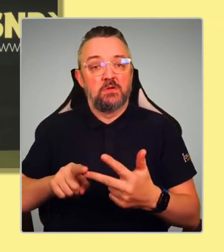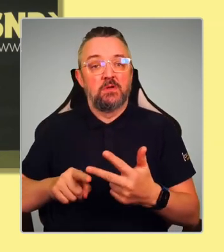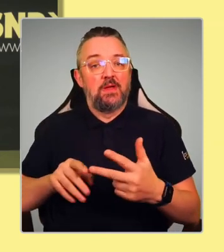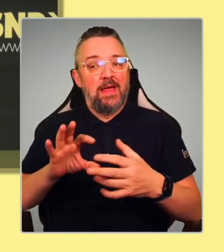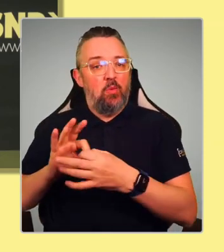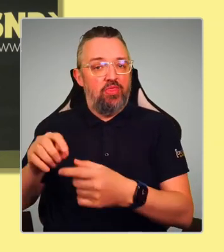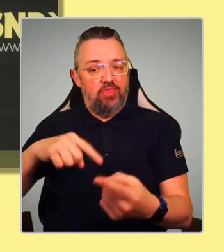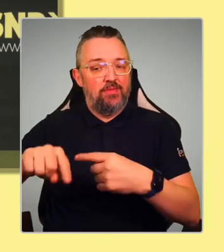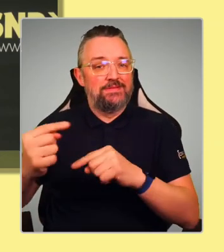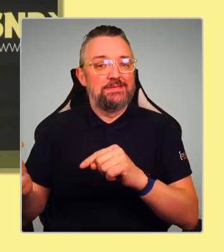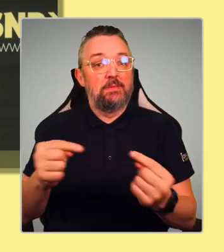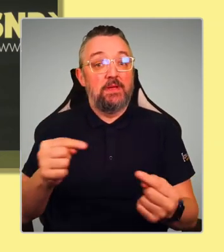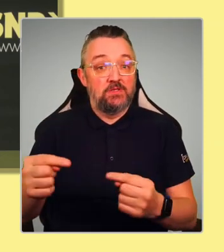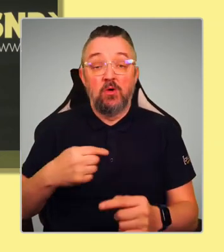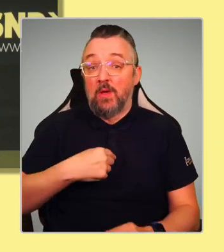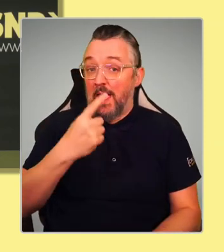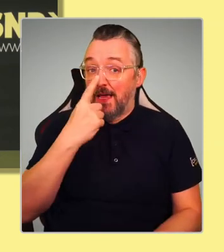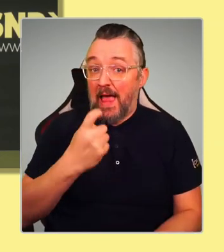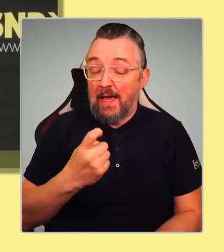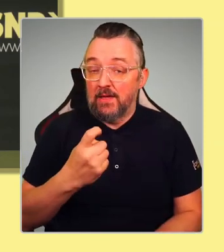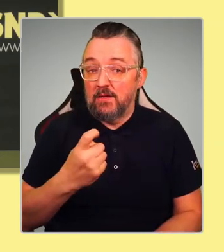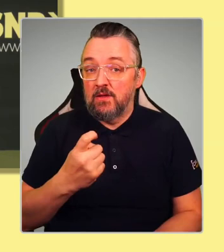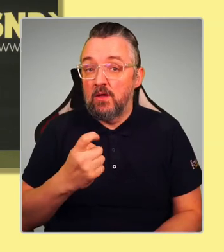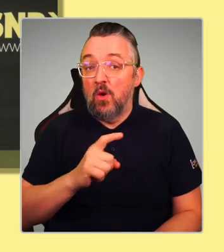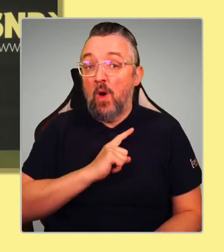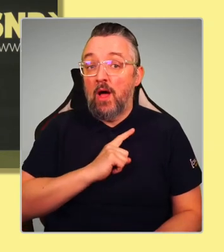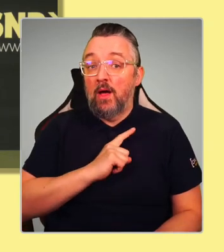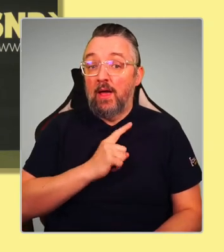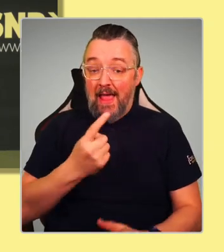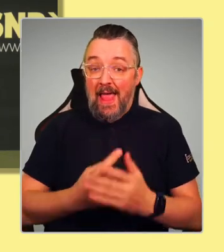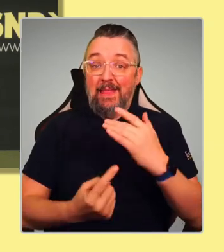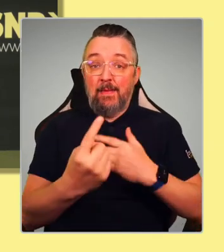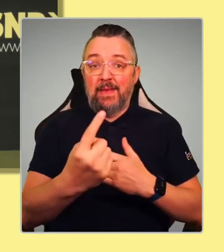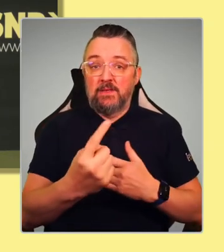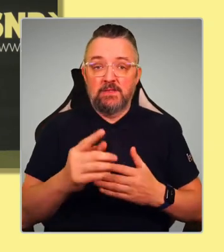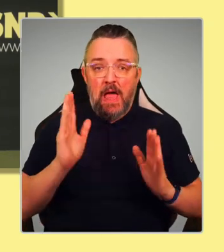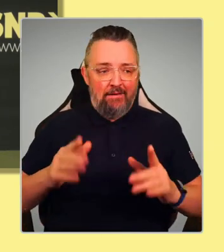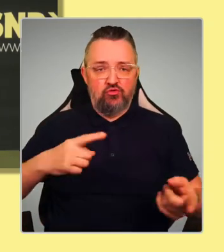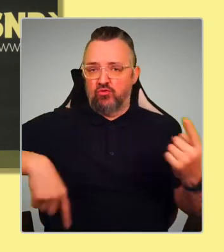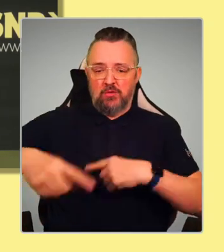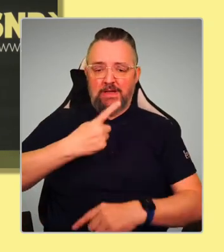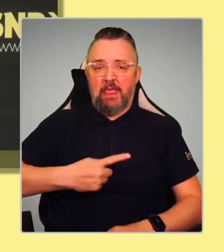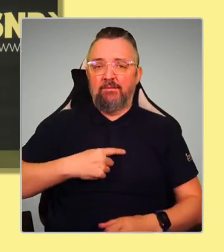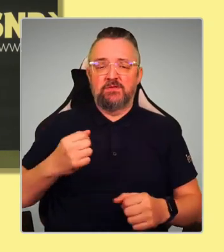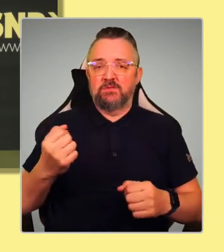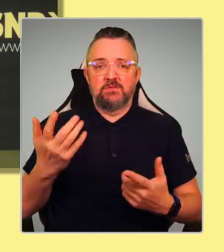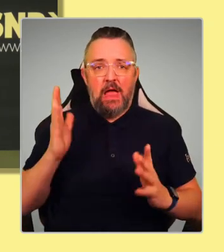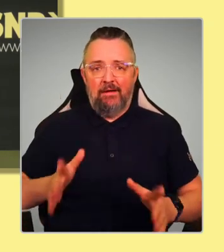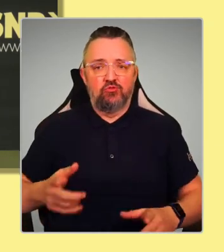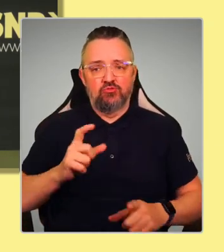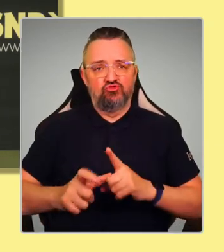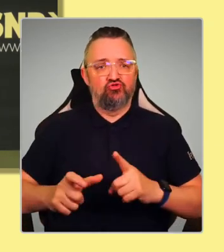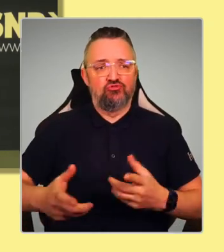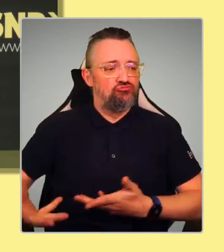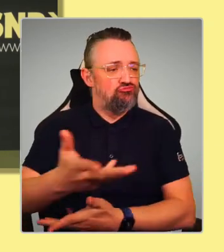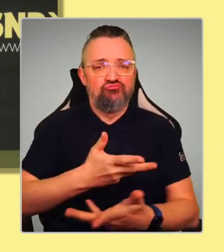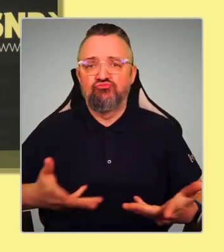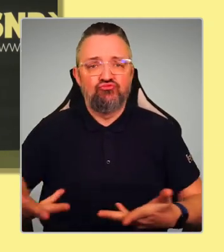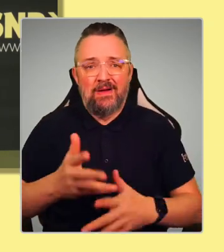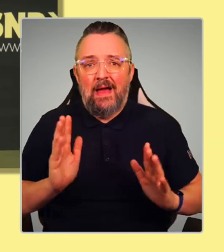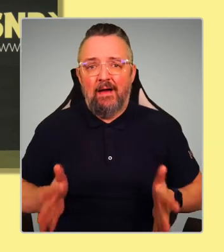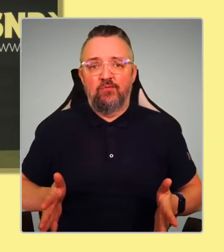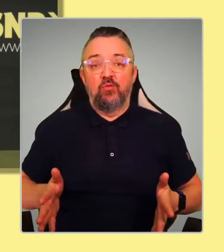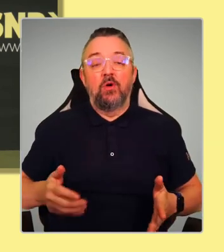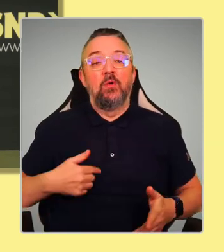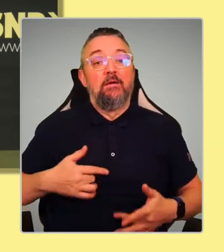do that, because if we were independent, we'd have to do it ourselves. And I think we've got the capacity, the ability to resolve it ourselves